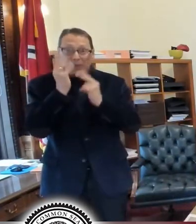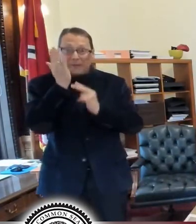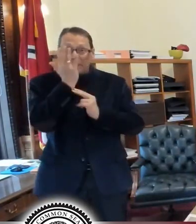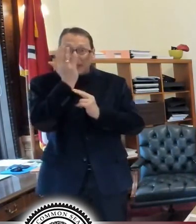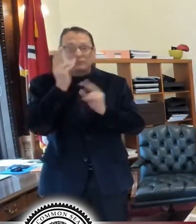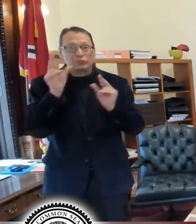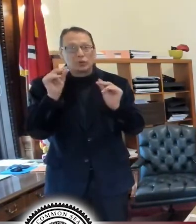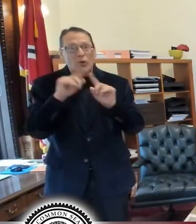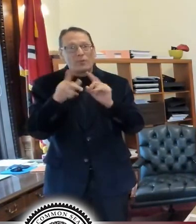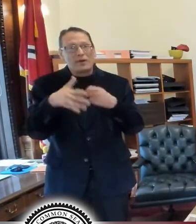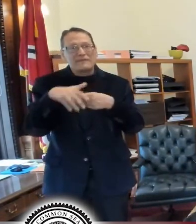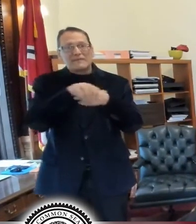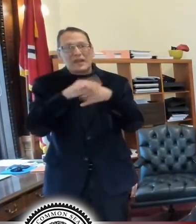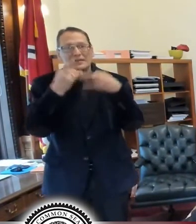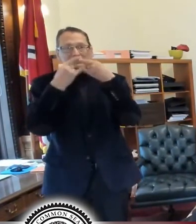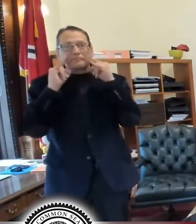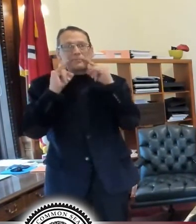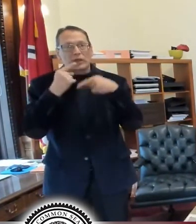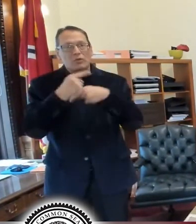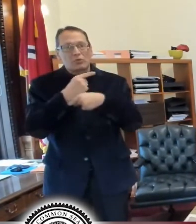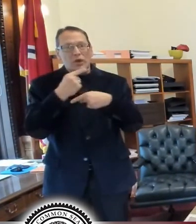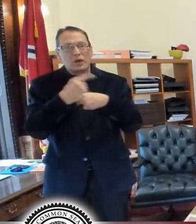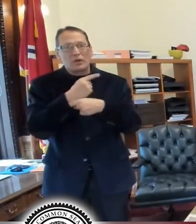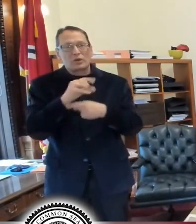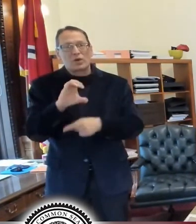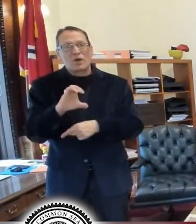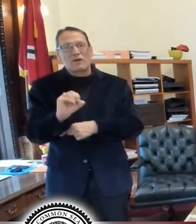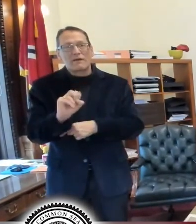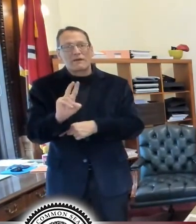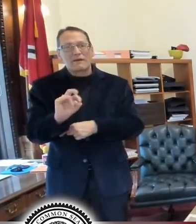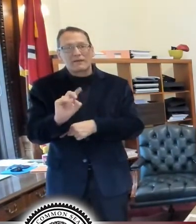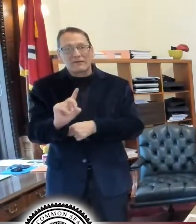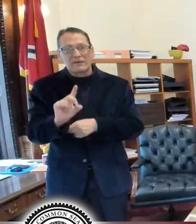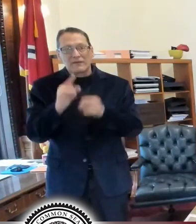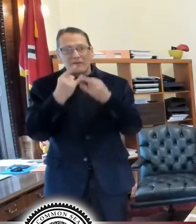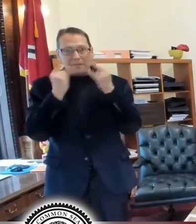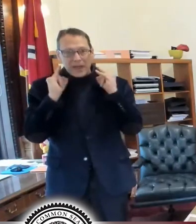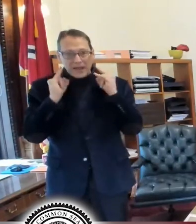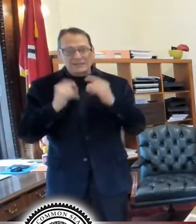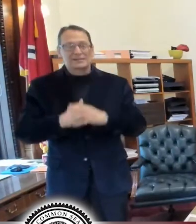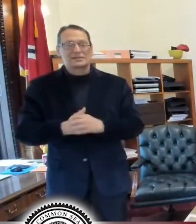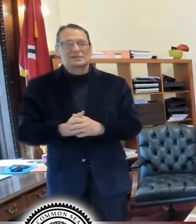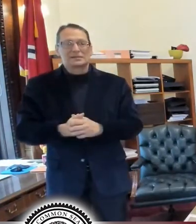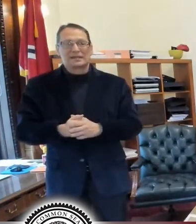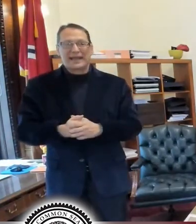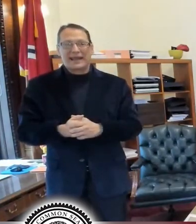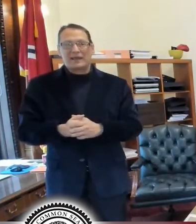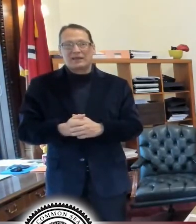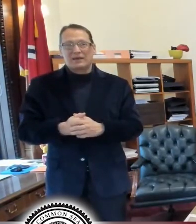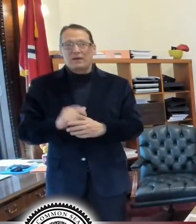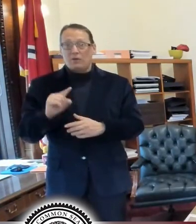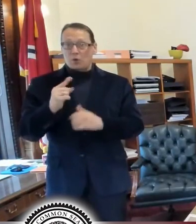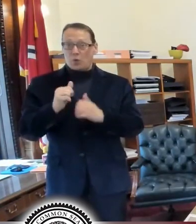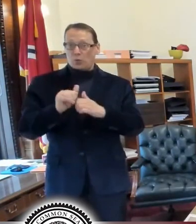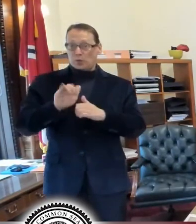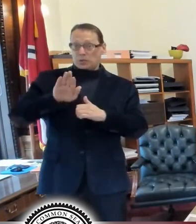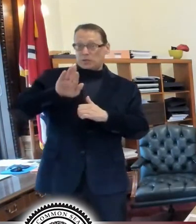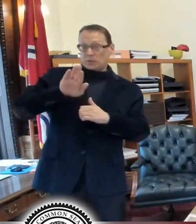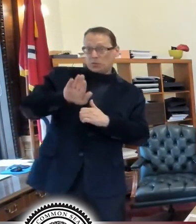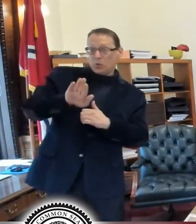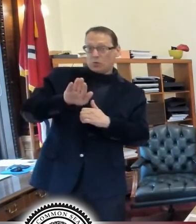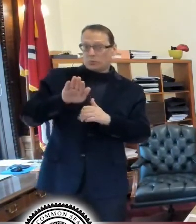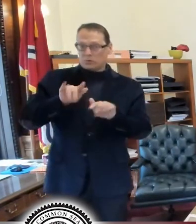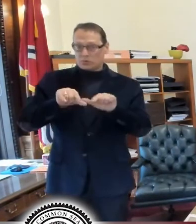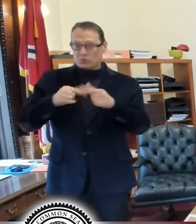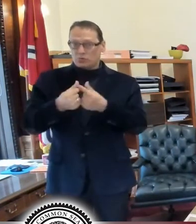face covering a regular mask, COVID mask. Um, be sure to just go with your own little, uh,